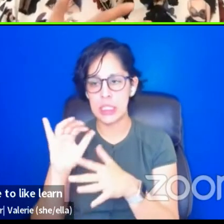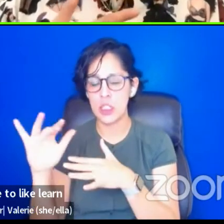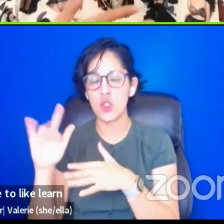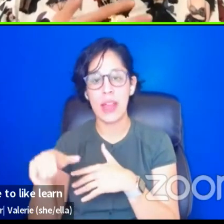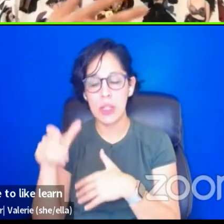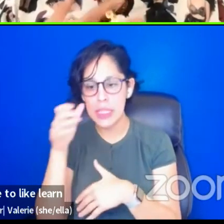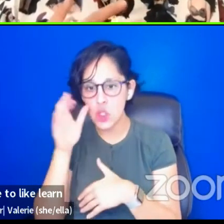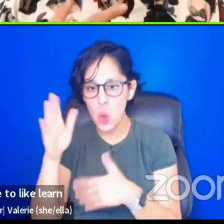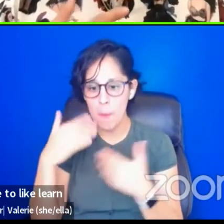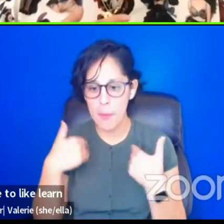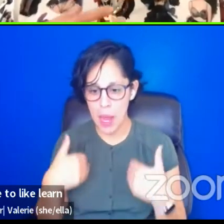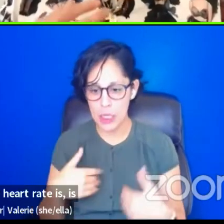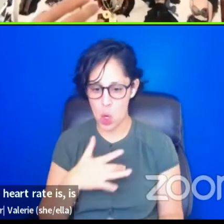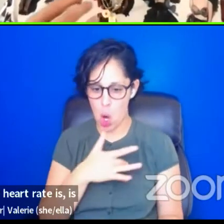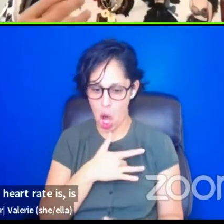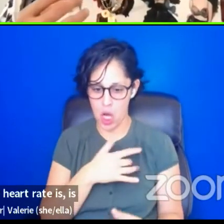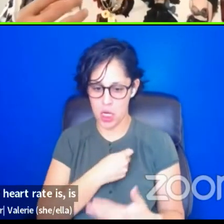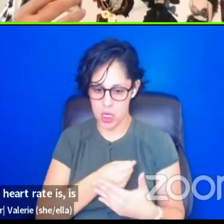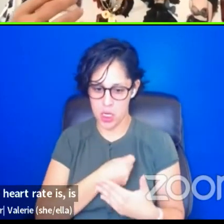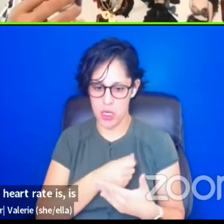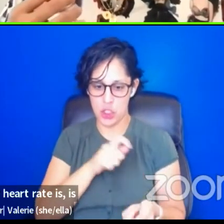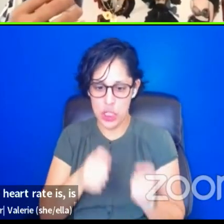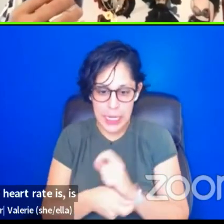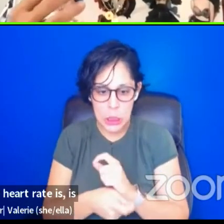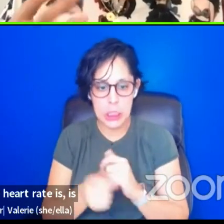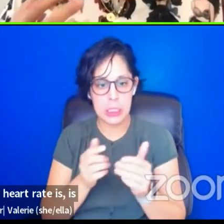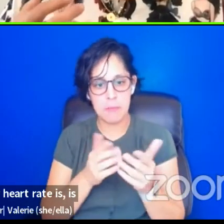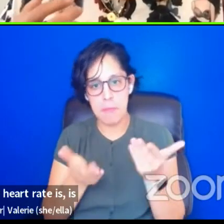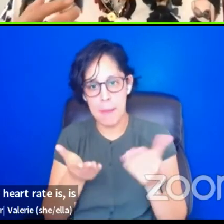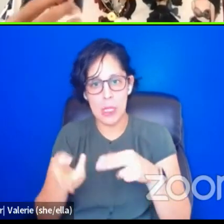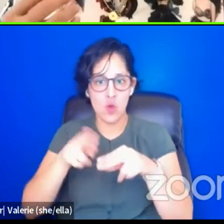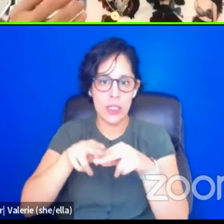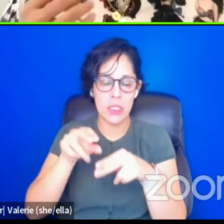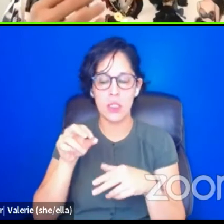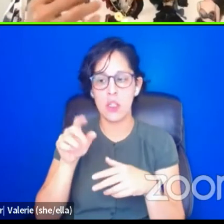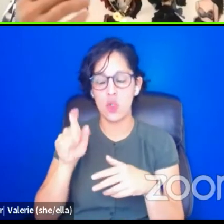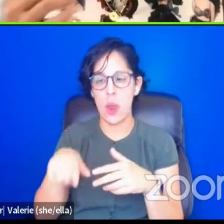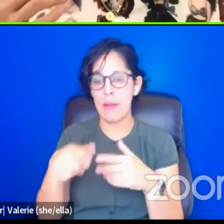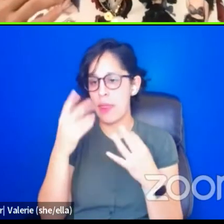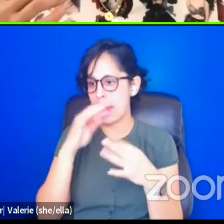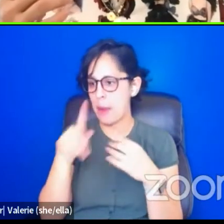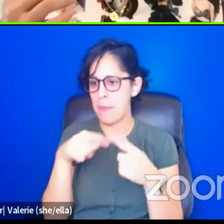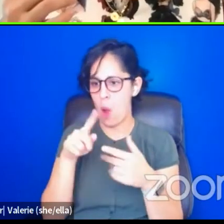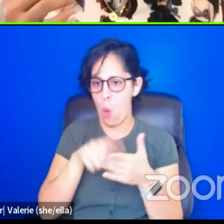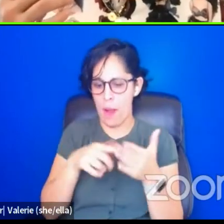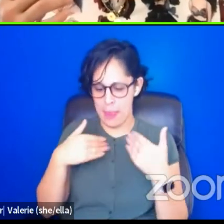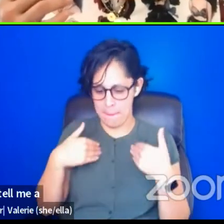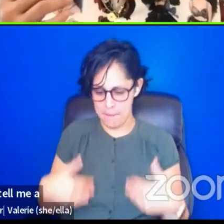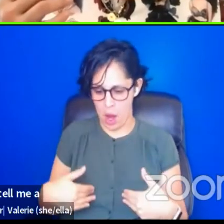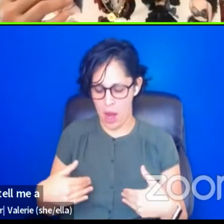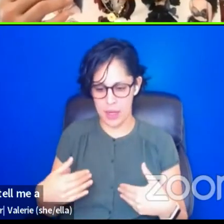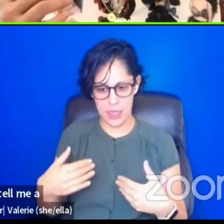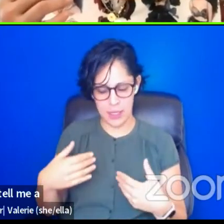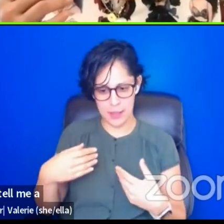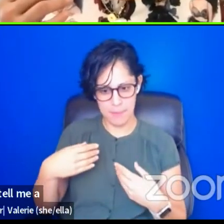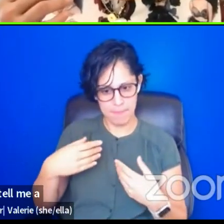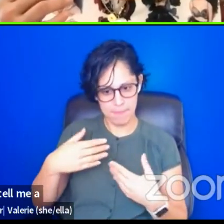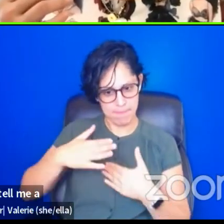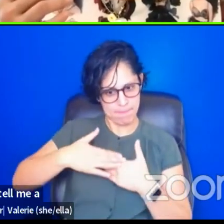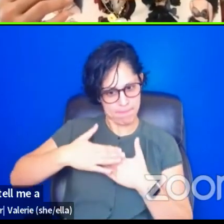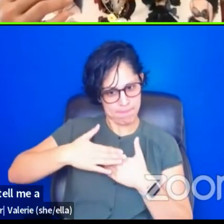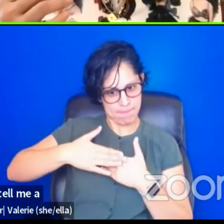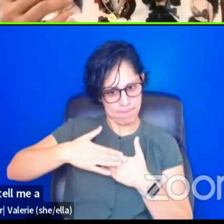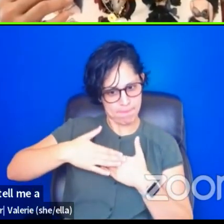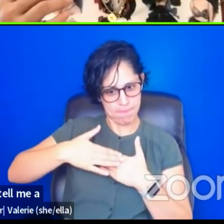is, is changed. Um, all of these things that actually tell me a little bit more about like,